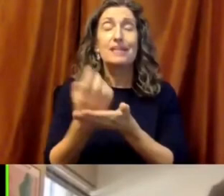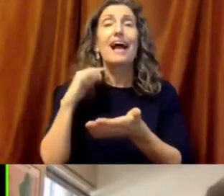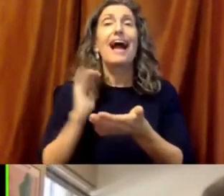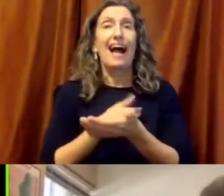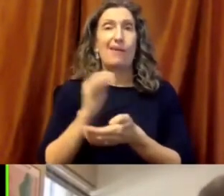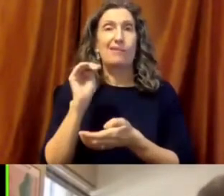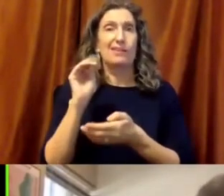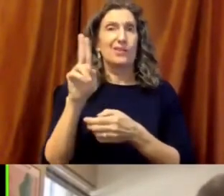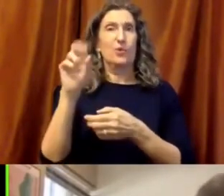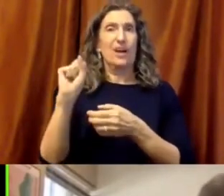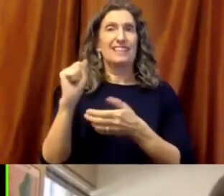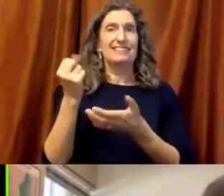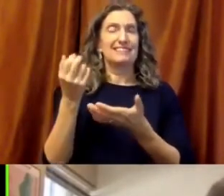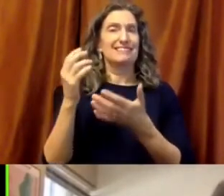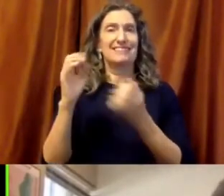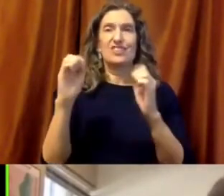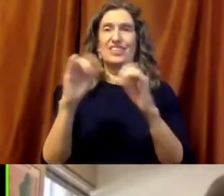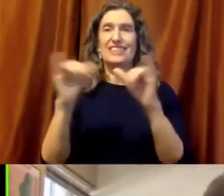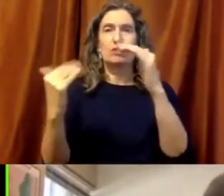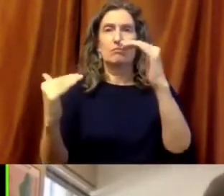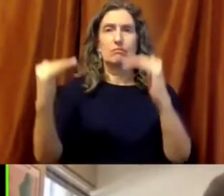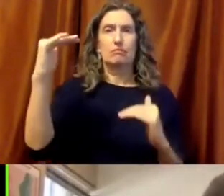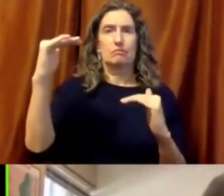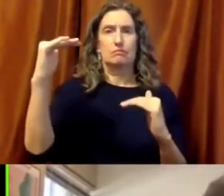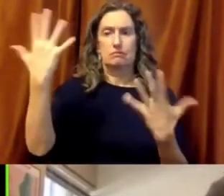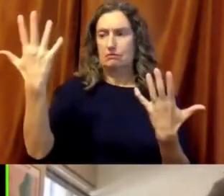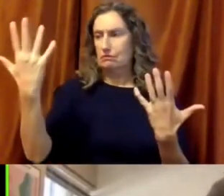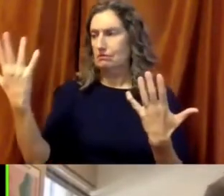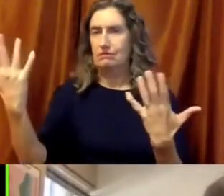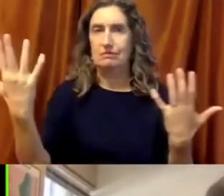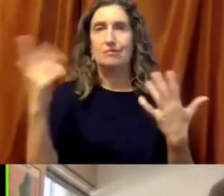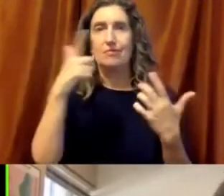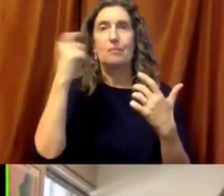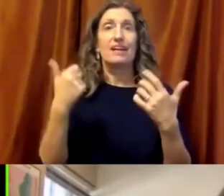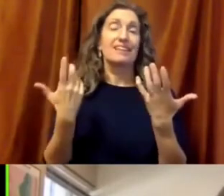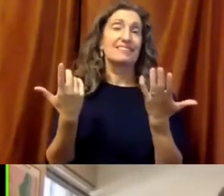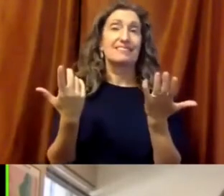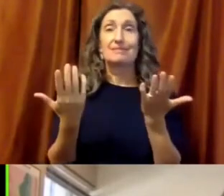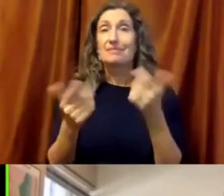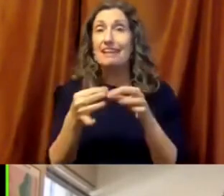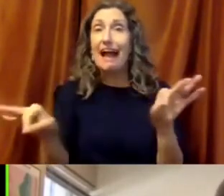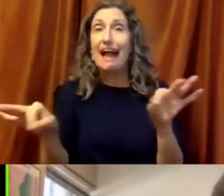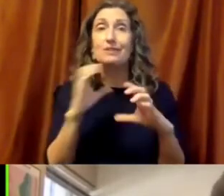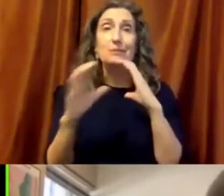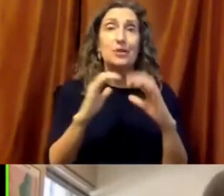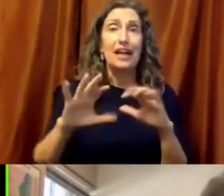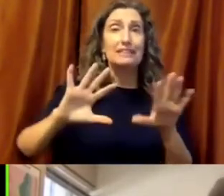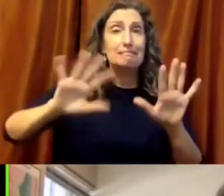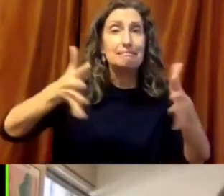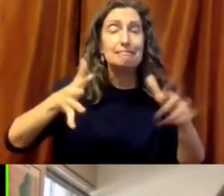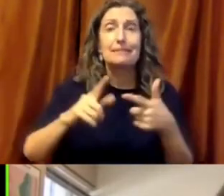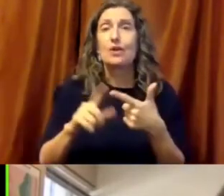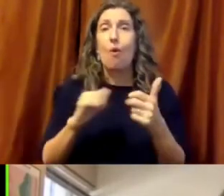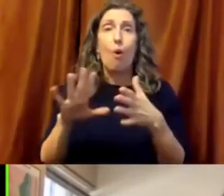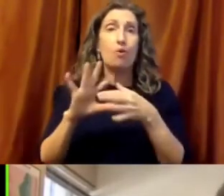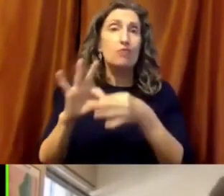for this global economy. A lot of different things in that global economy, but some of them have to do with language and communication, some